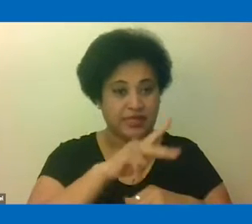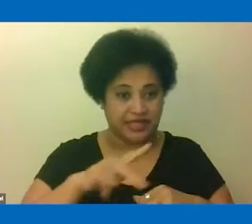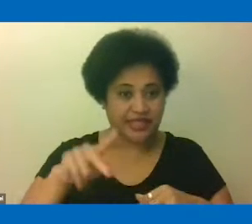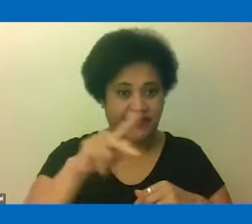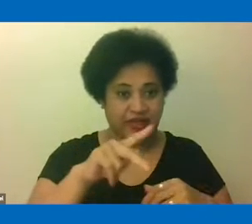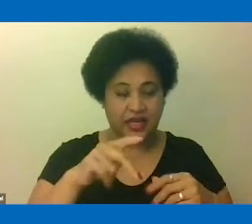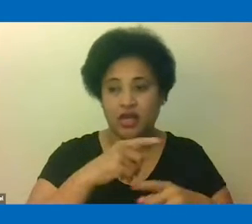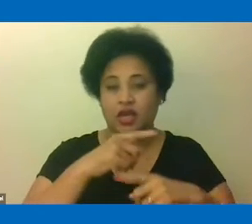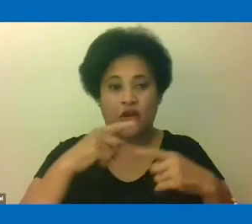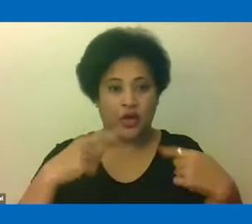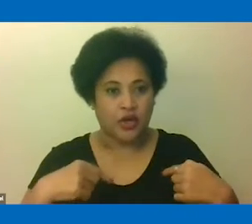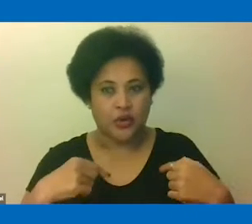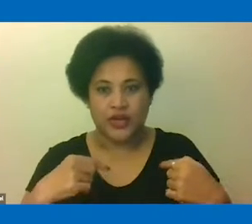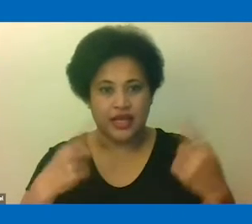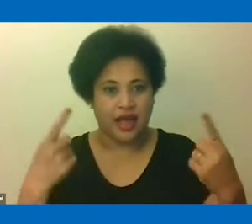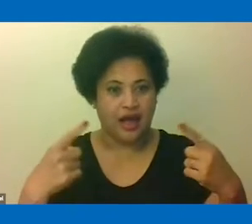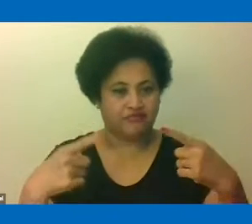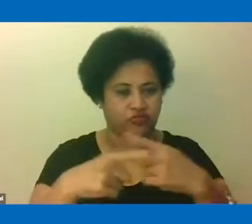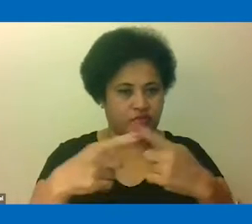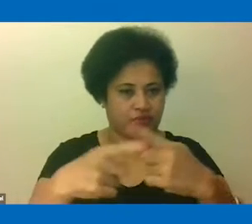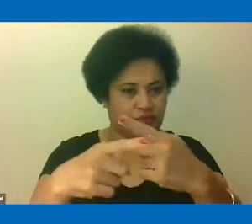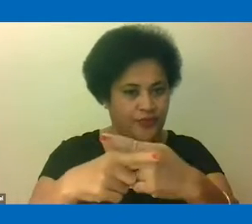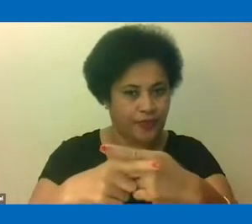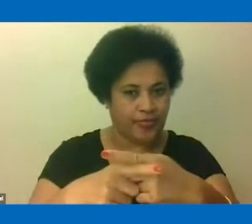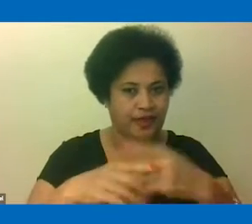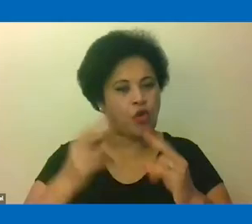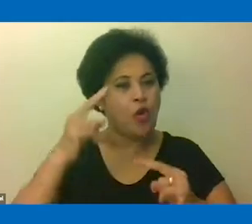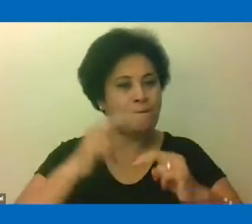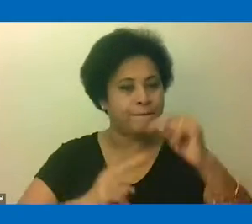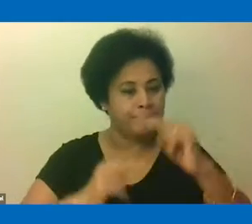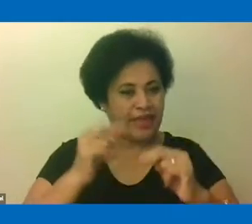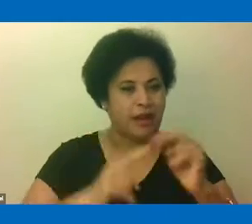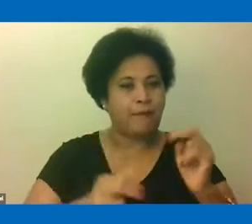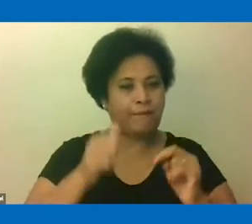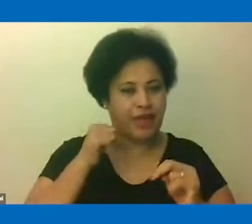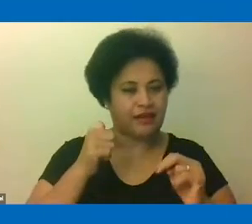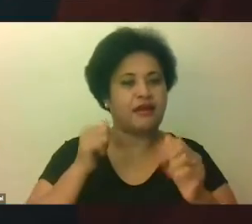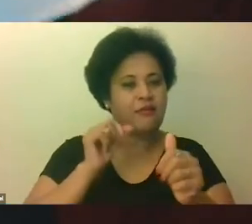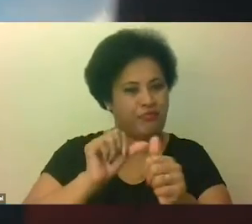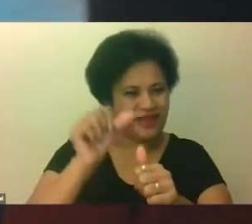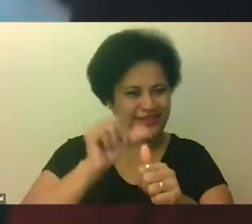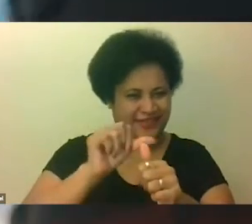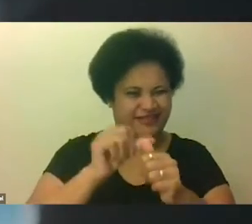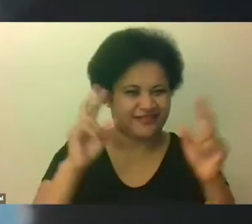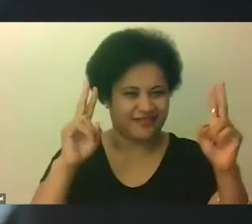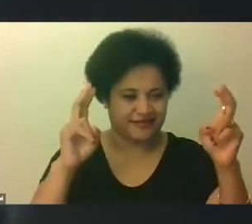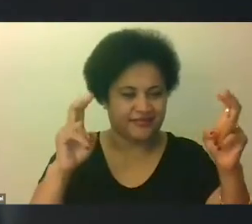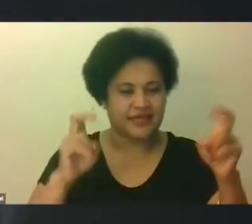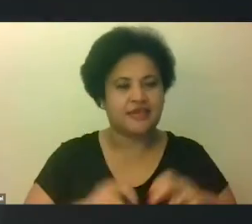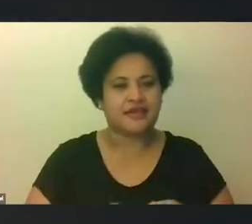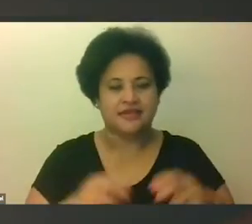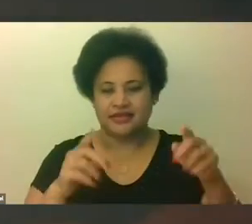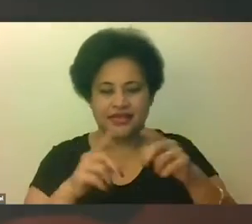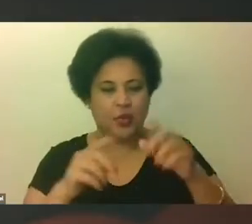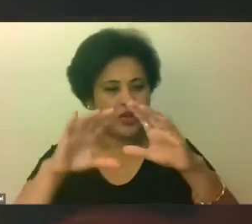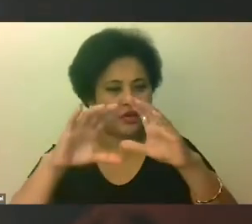we build back better, or some would say forward, for the global COVID-19 pandemic,